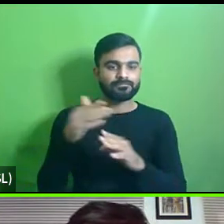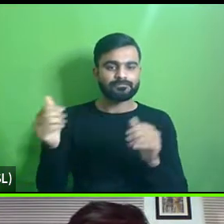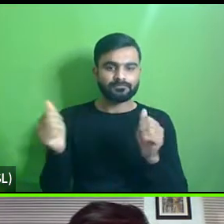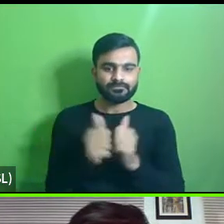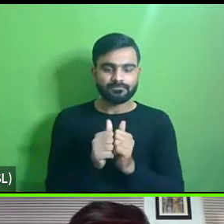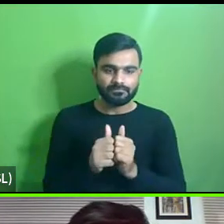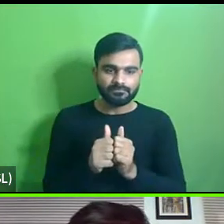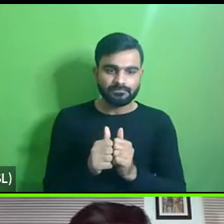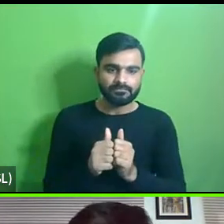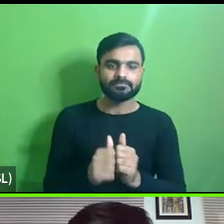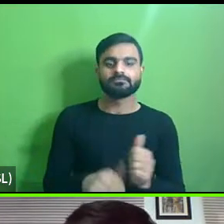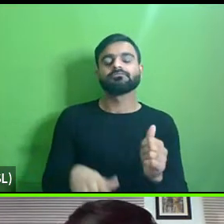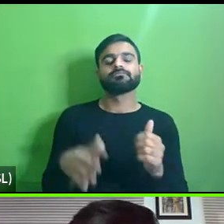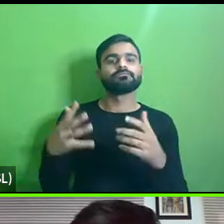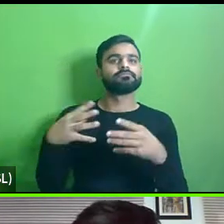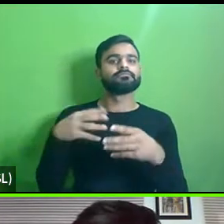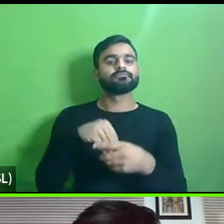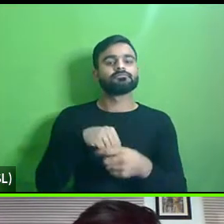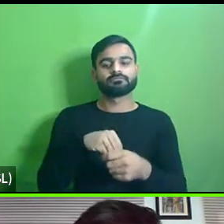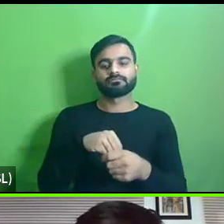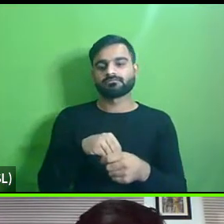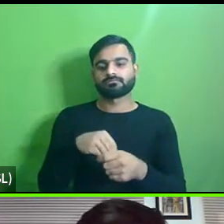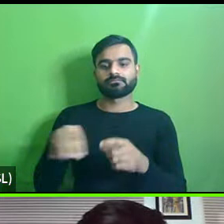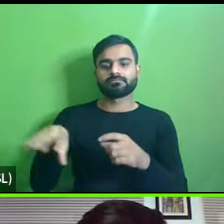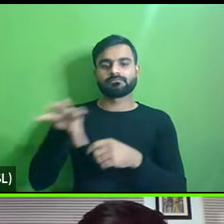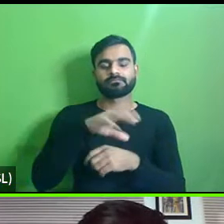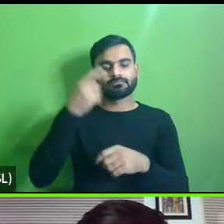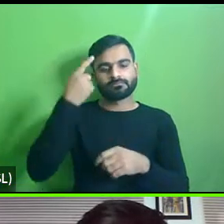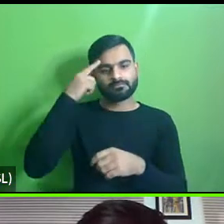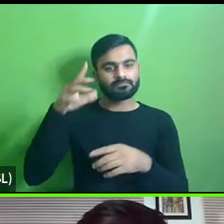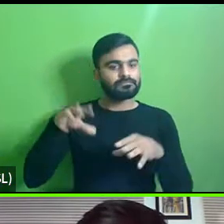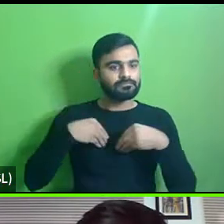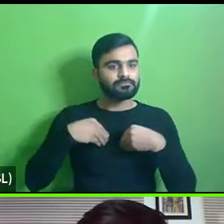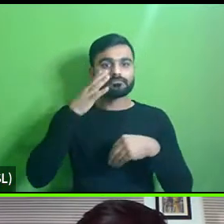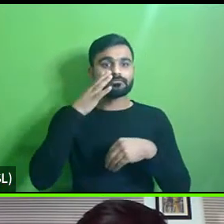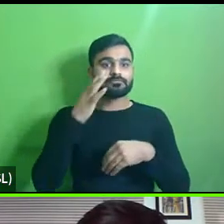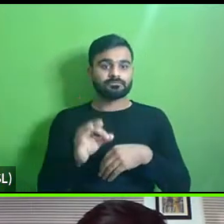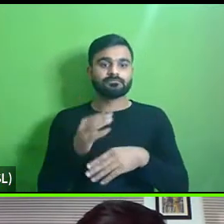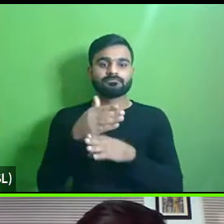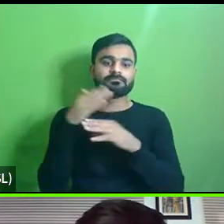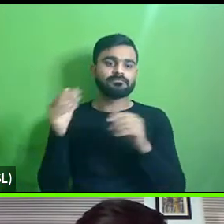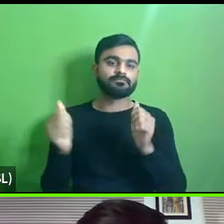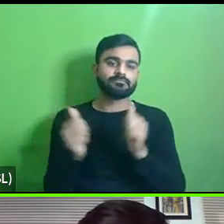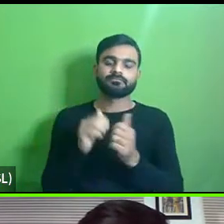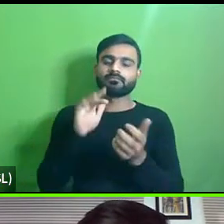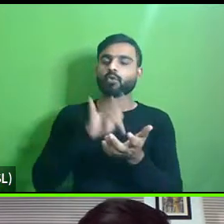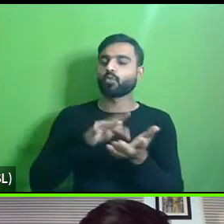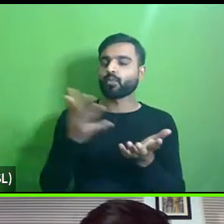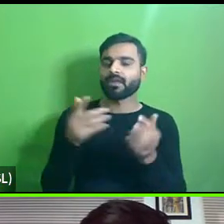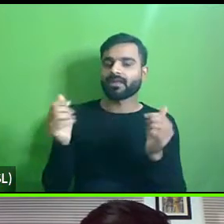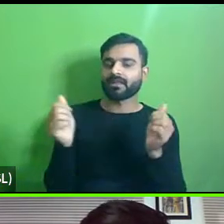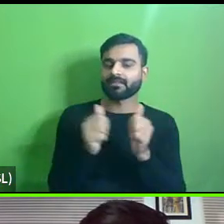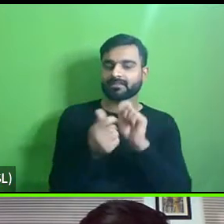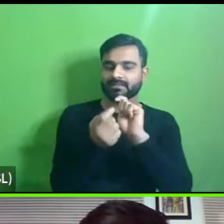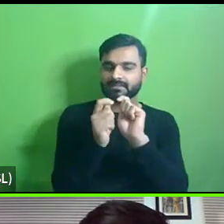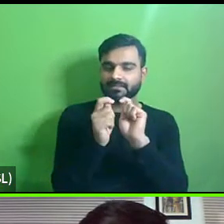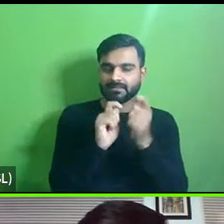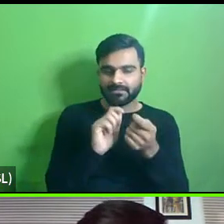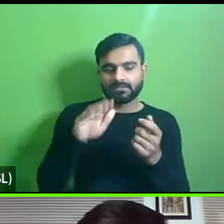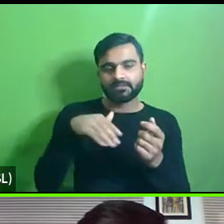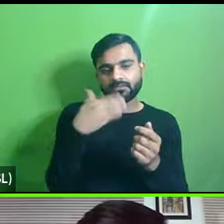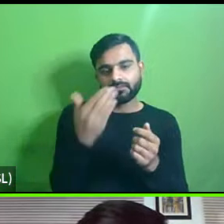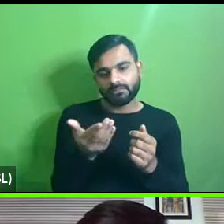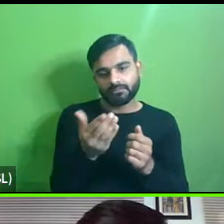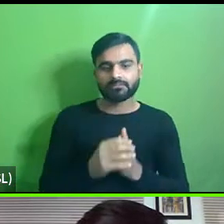intervention uh in fact stakeholder consultation is an important uh part where these uh implementation of these